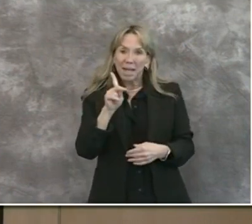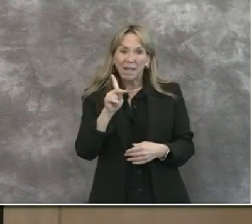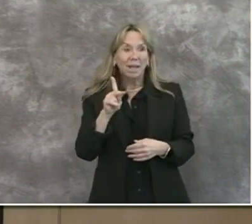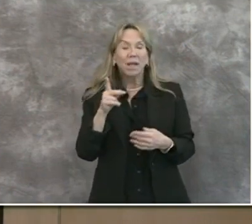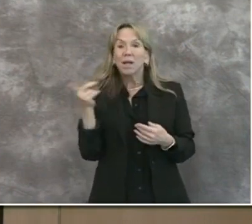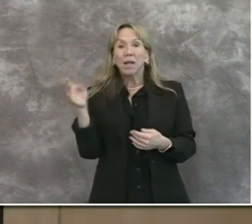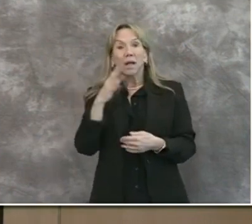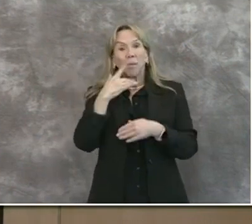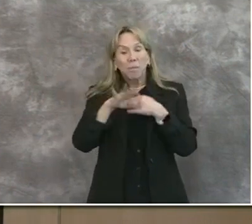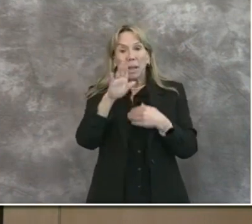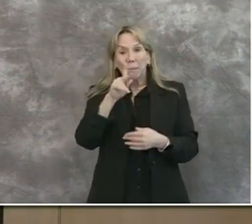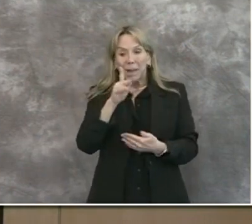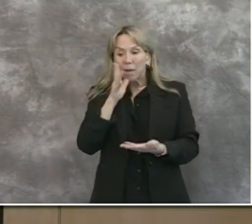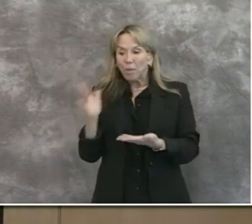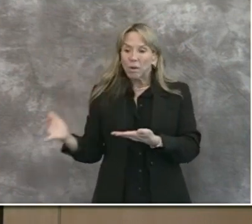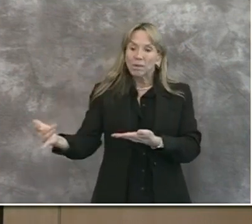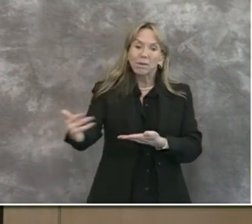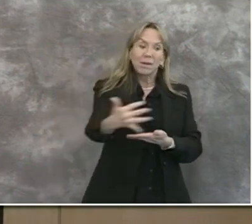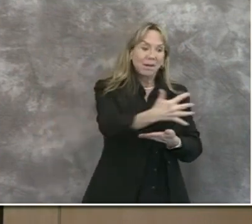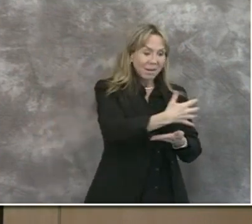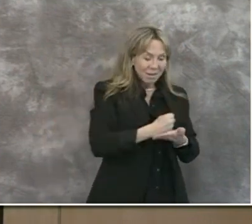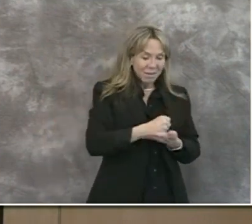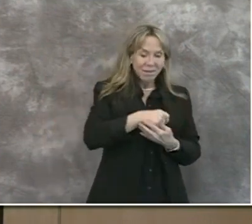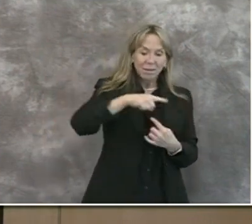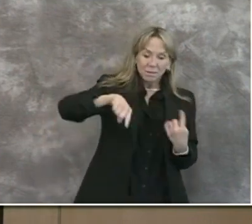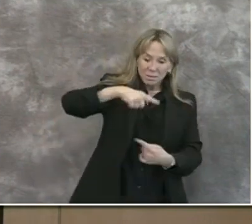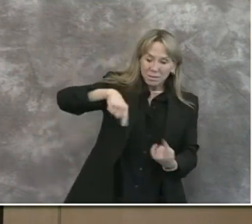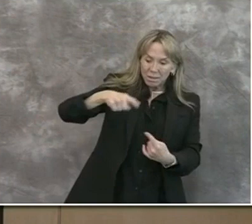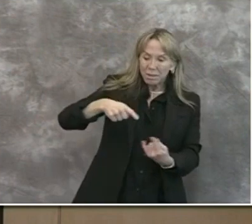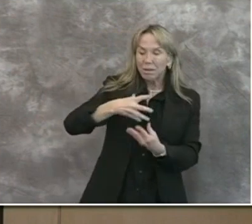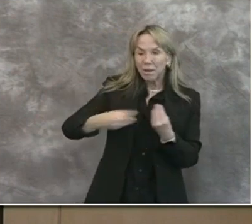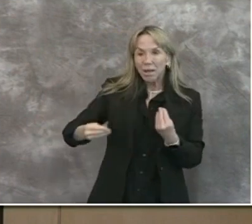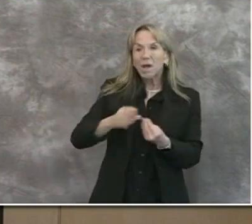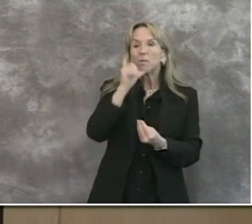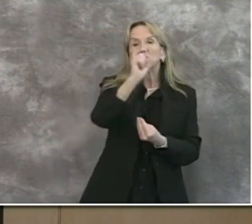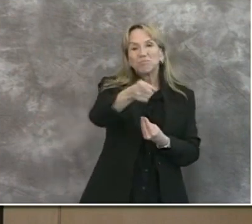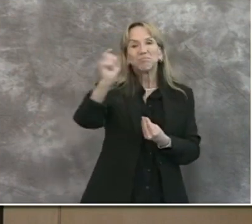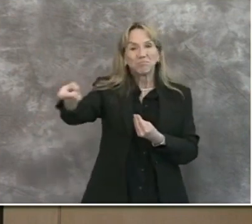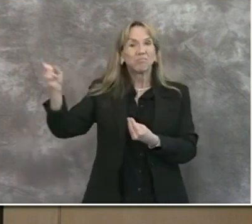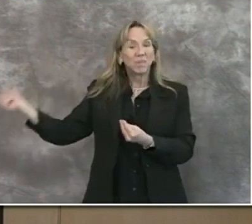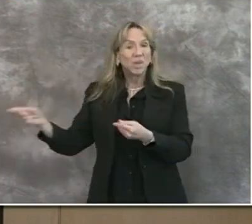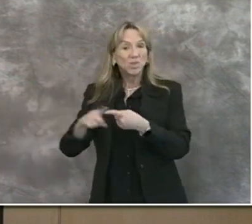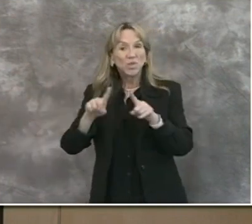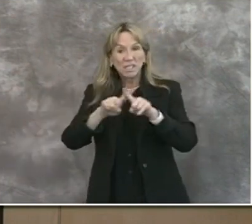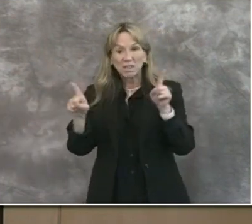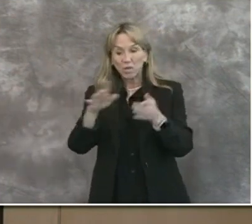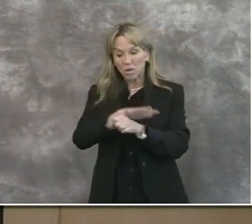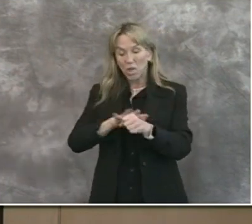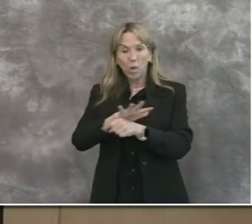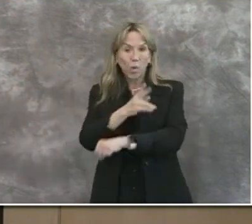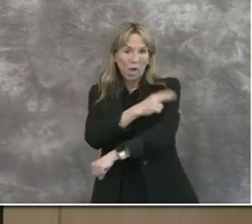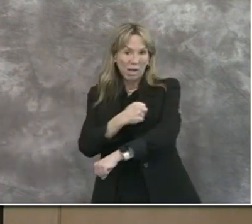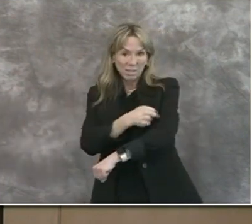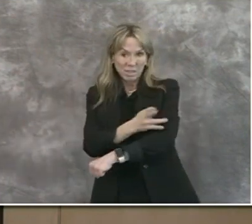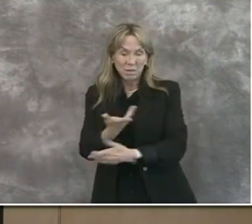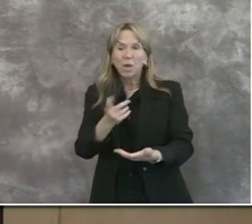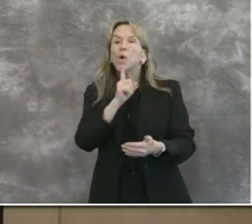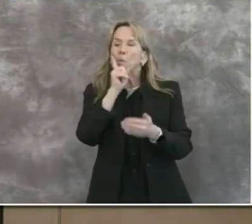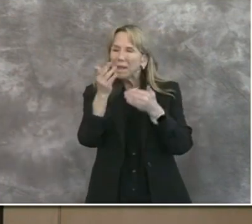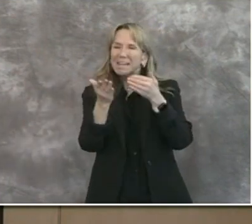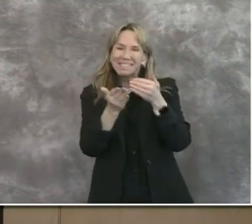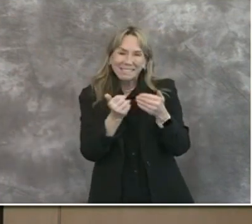distribute that CCP to local hospitals. So it's actually quite simple, but tremendously